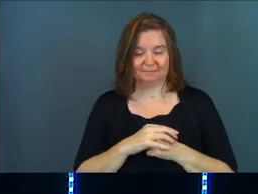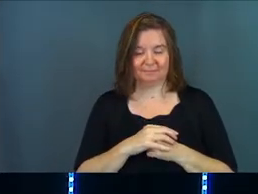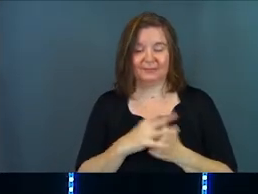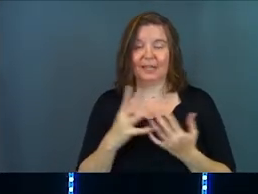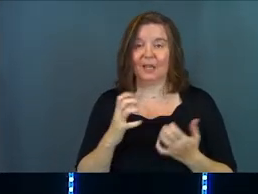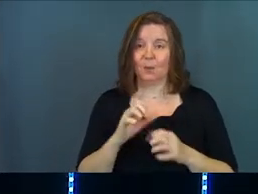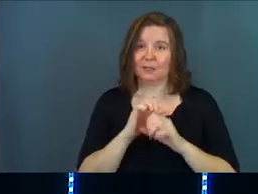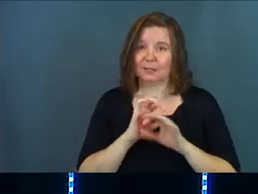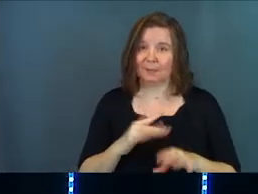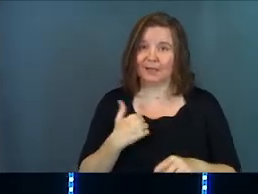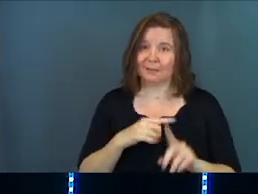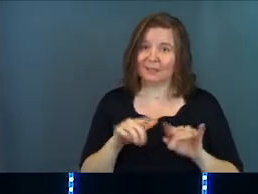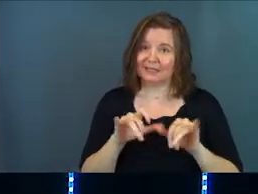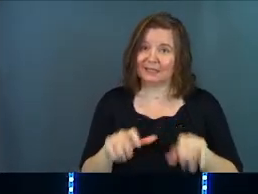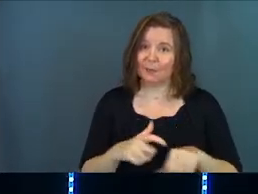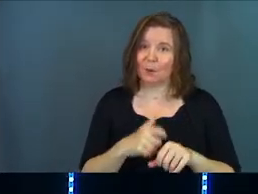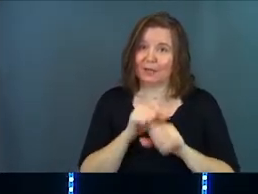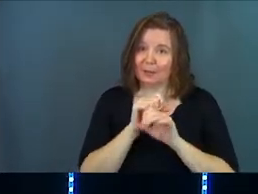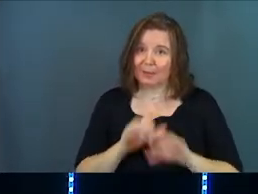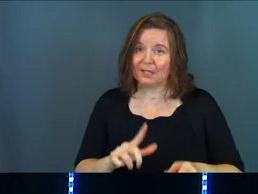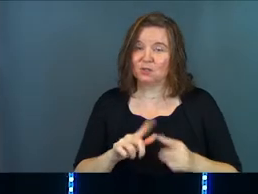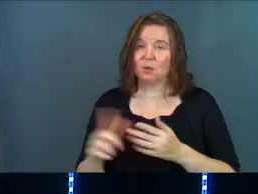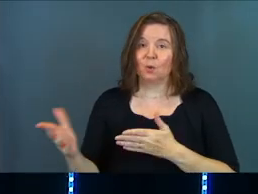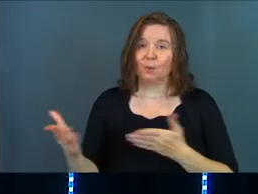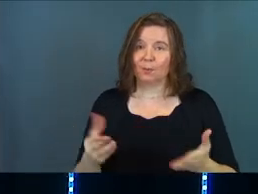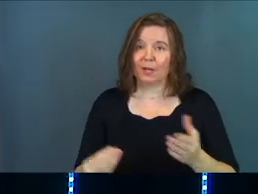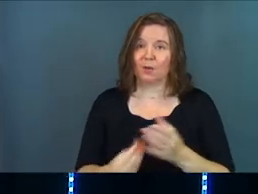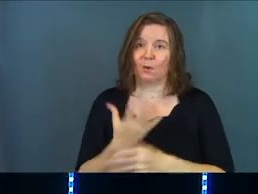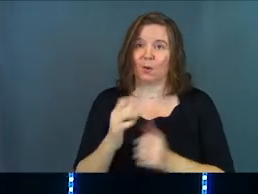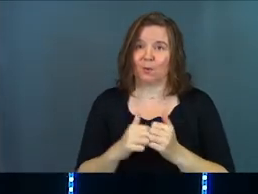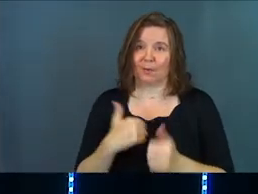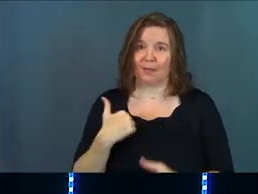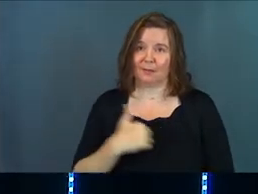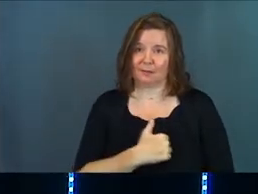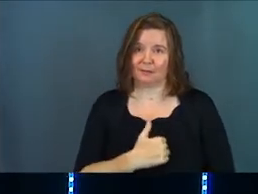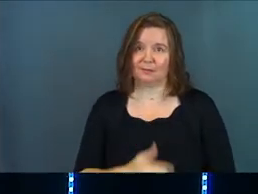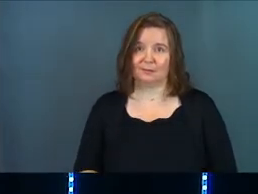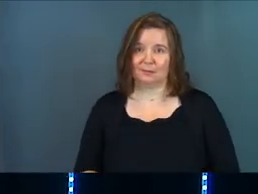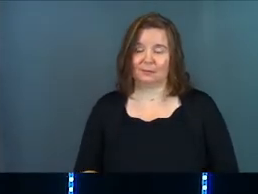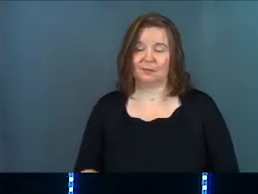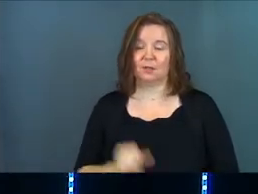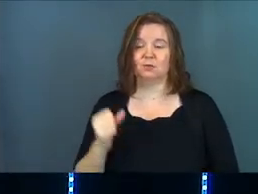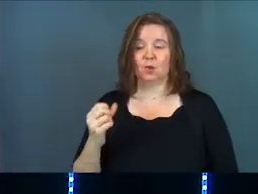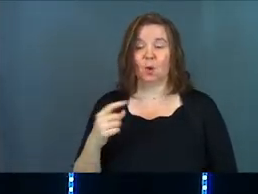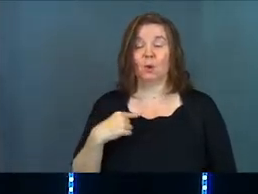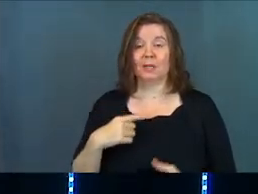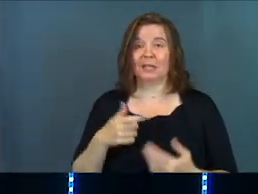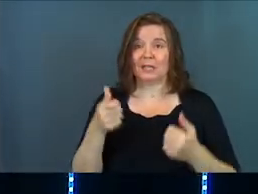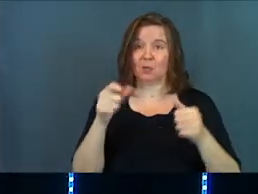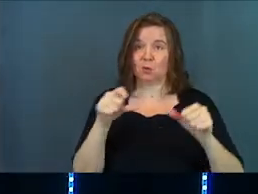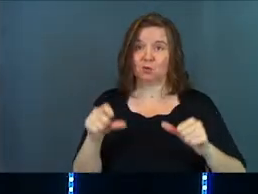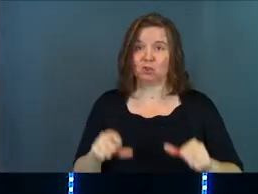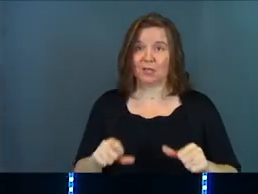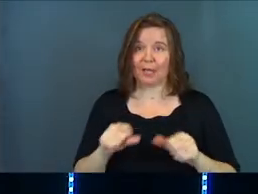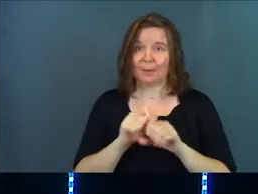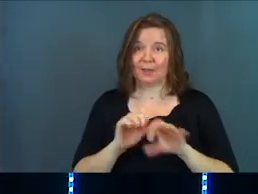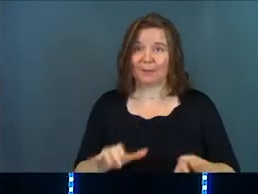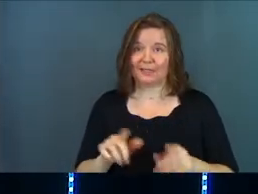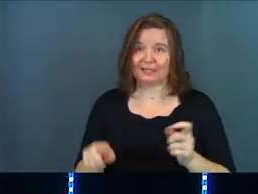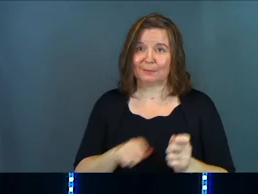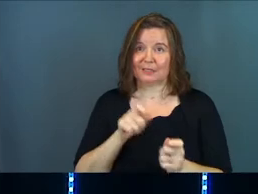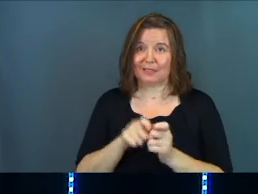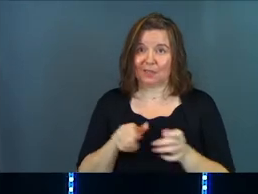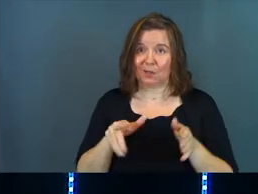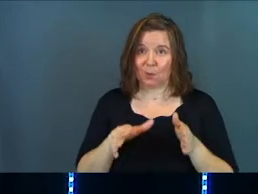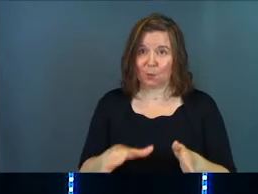he wants to bless us, but he wants the blessing to bring growth in us. And so he'll shape the blessing in a